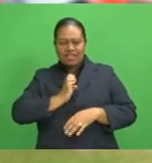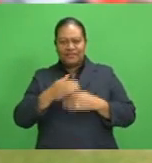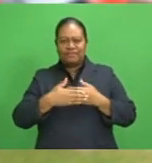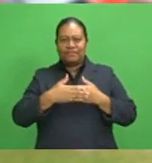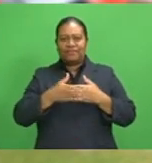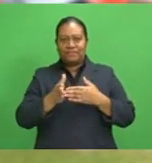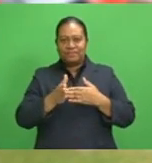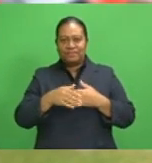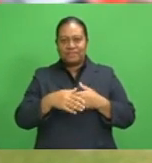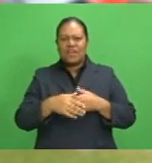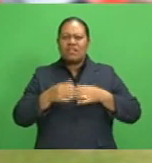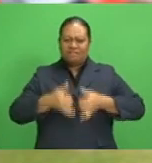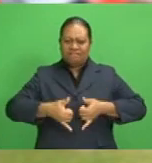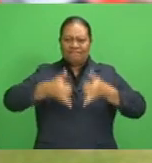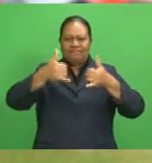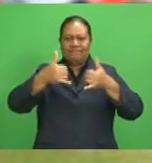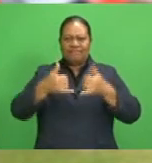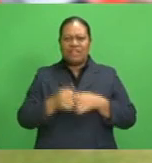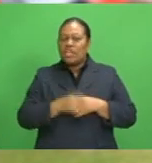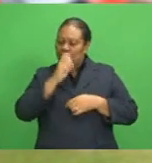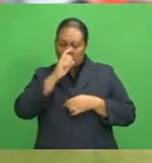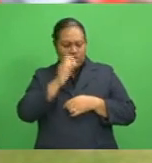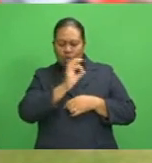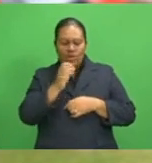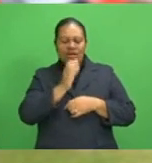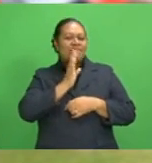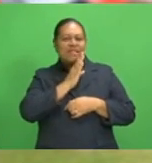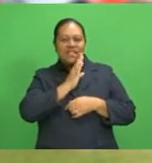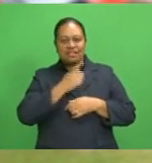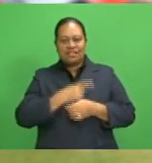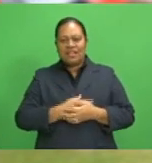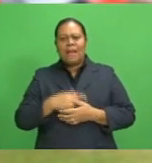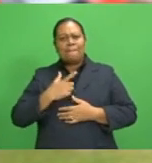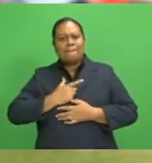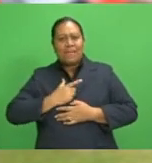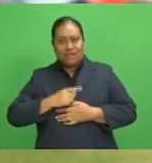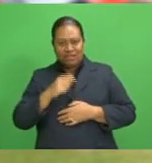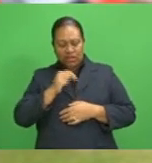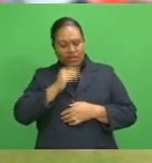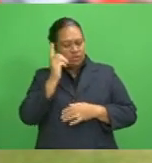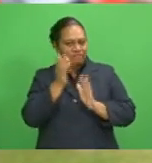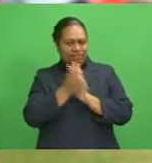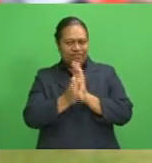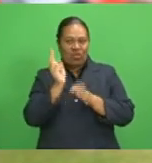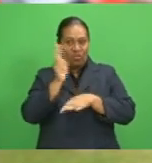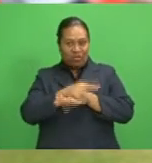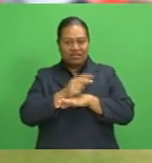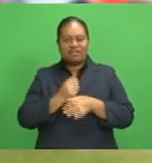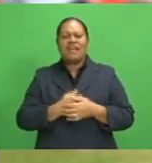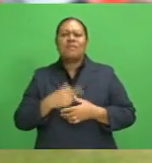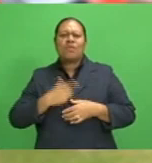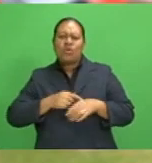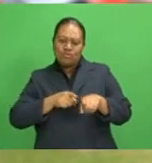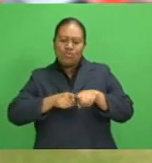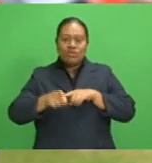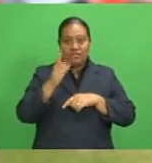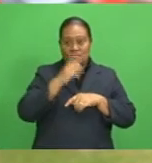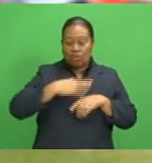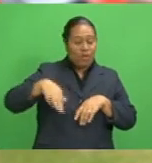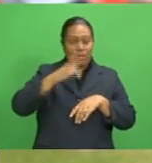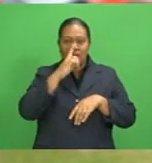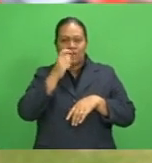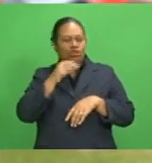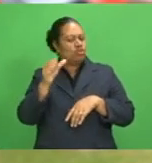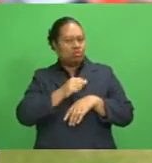round of the Skipper Cup should not be missed. Speaking to Akwila Thama,'Connor explains why fans should mark the 25th of